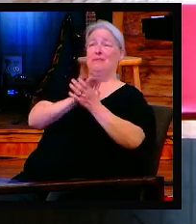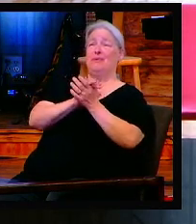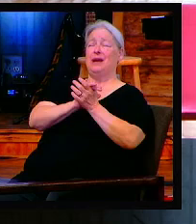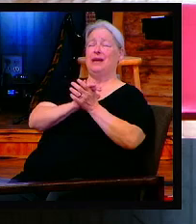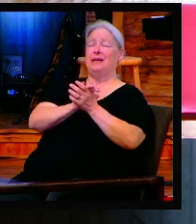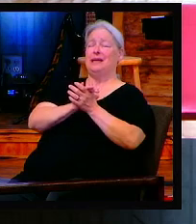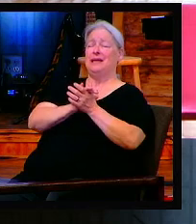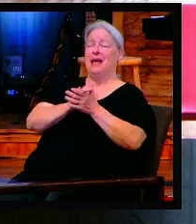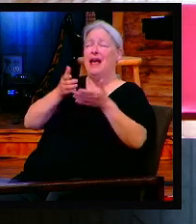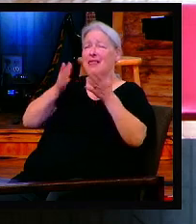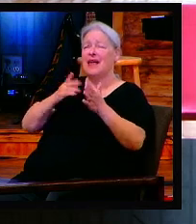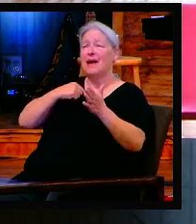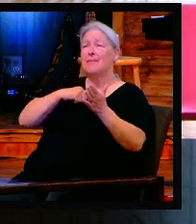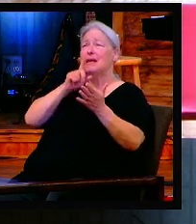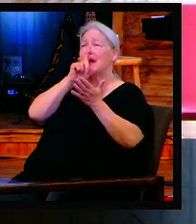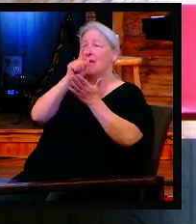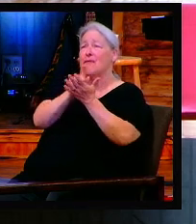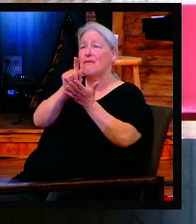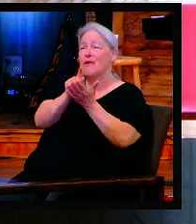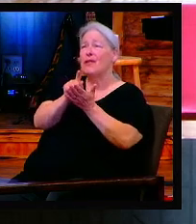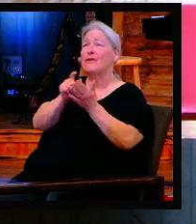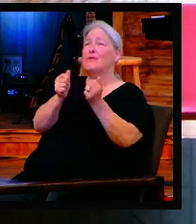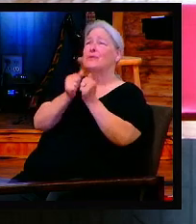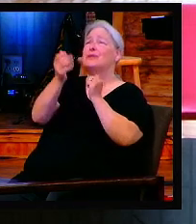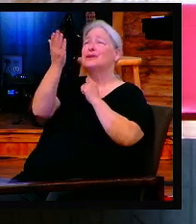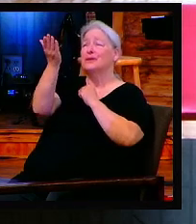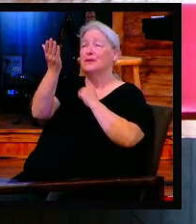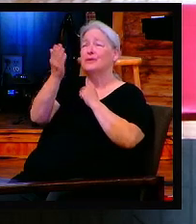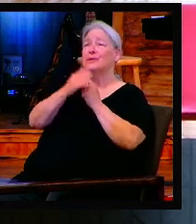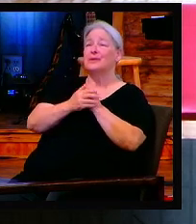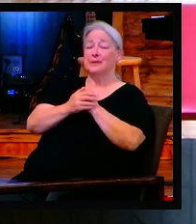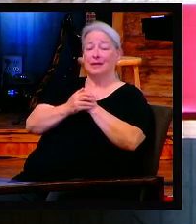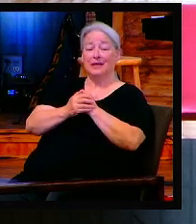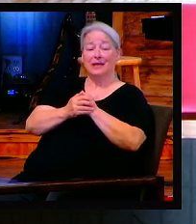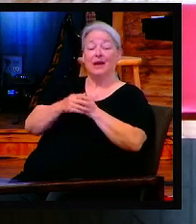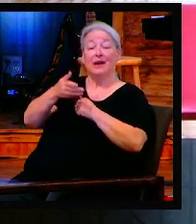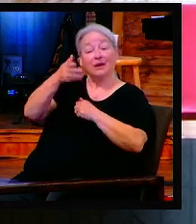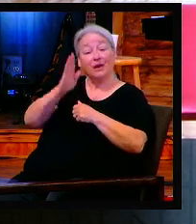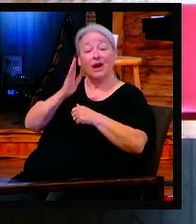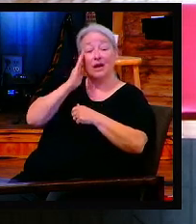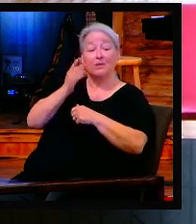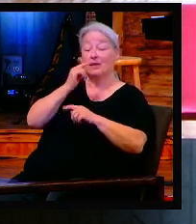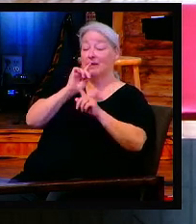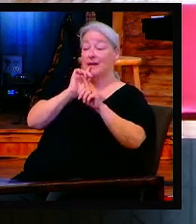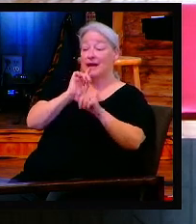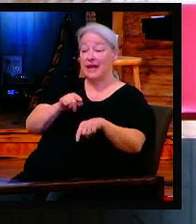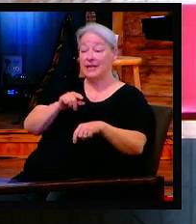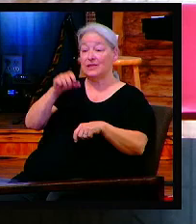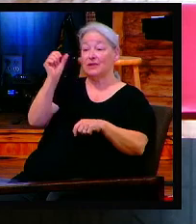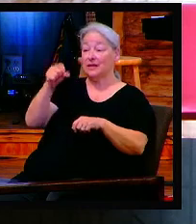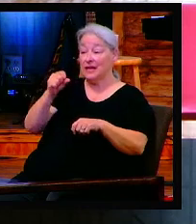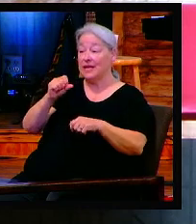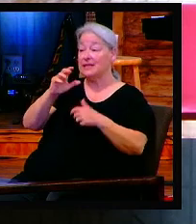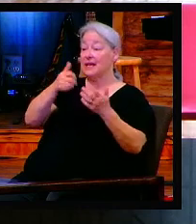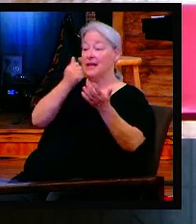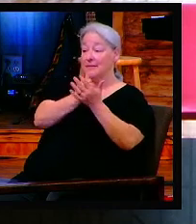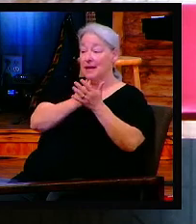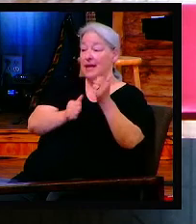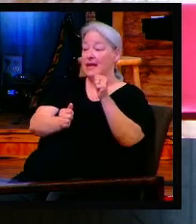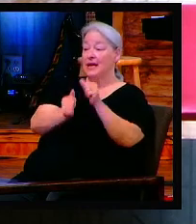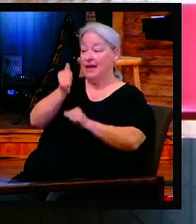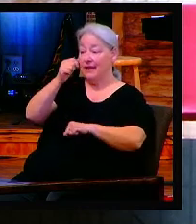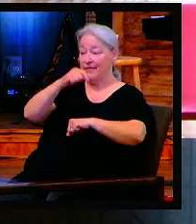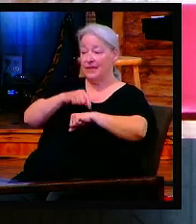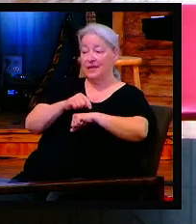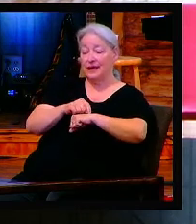Hallelujah, he does it. I believe he will answer that one yes and amen every time. Matter of fact, there's somewhere in the Old Testament,